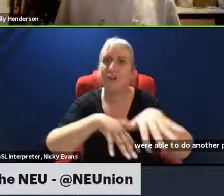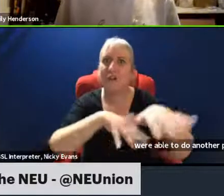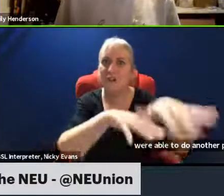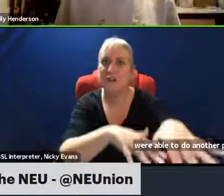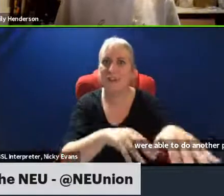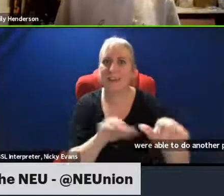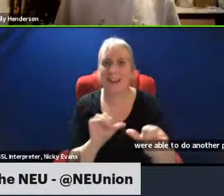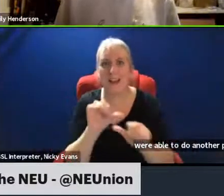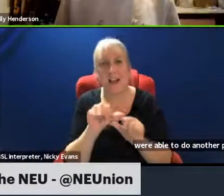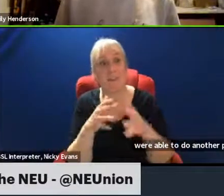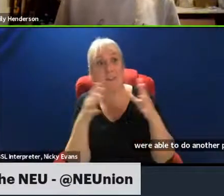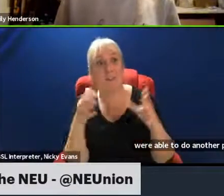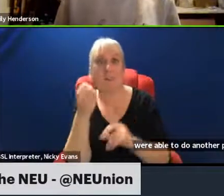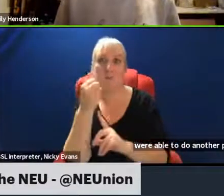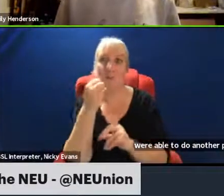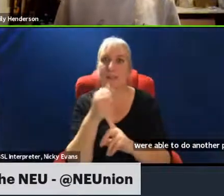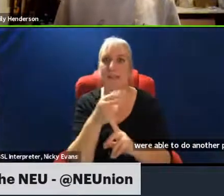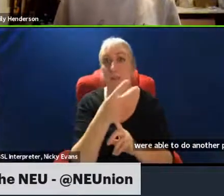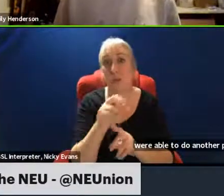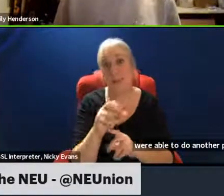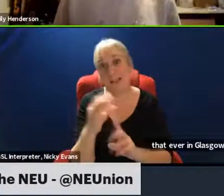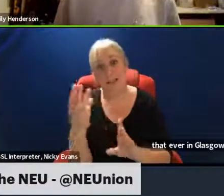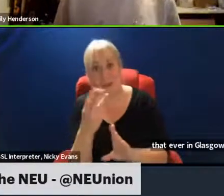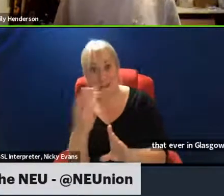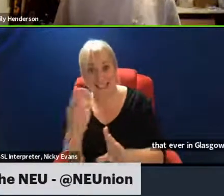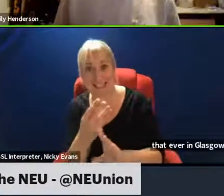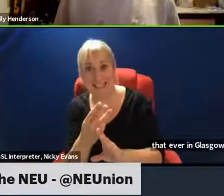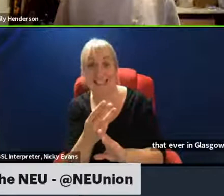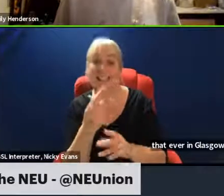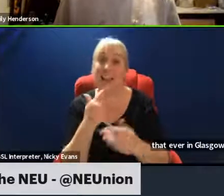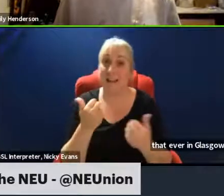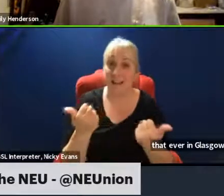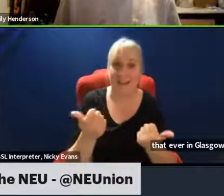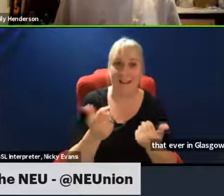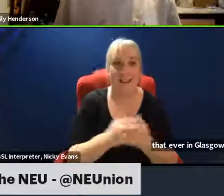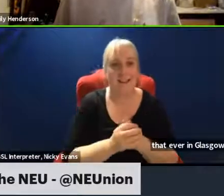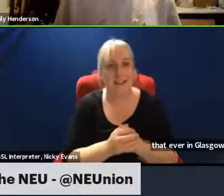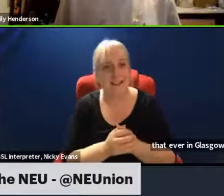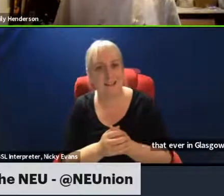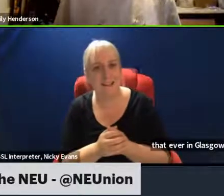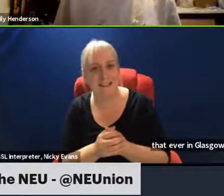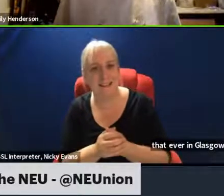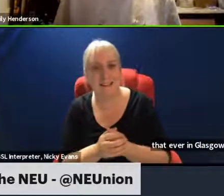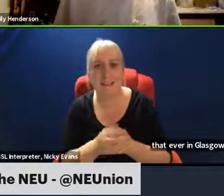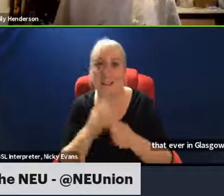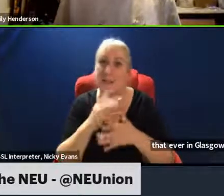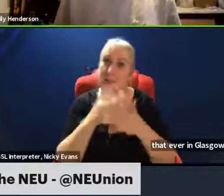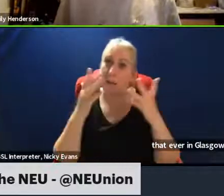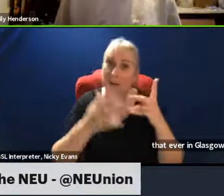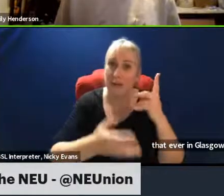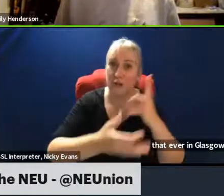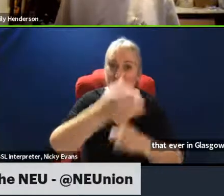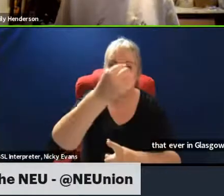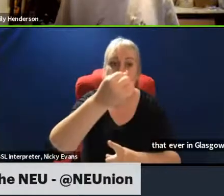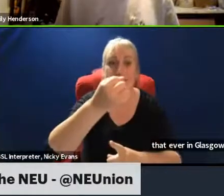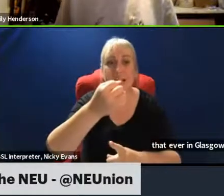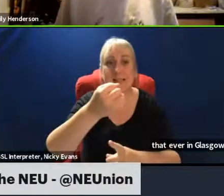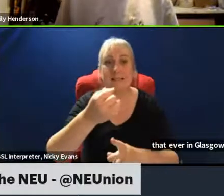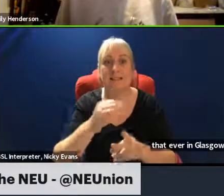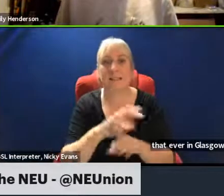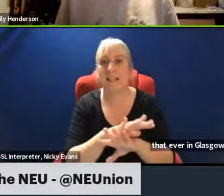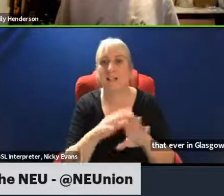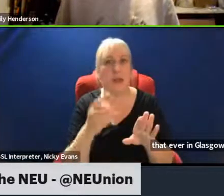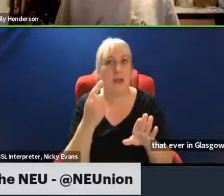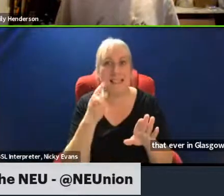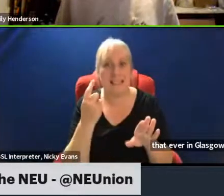protests that happened in 2019. And we even had the most strikers in the whole of the UK, which is a huge achievement because that's certainly not usually the